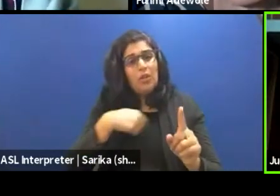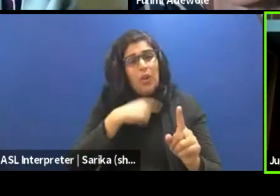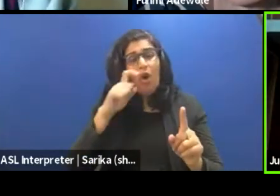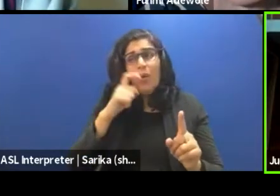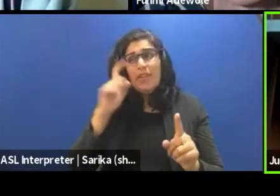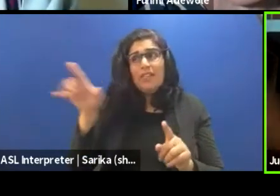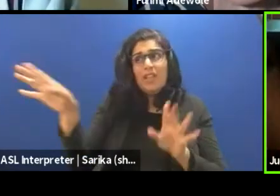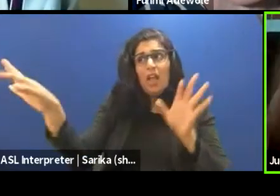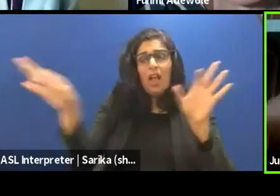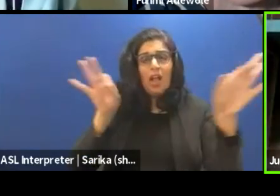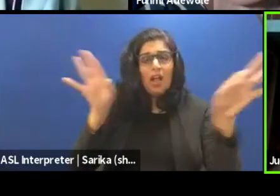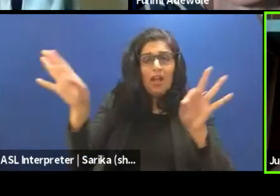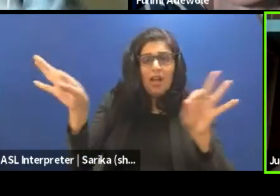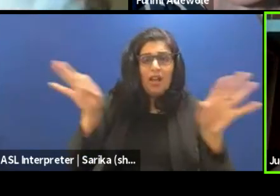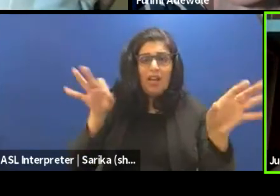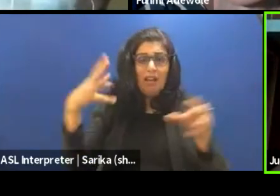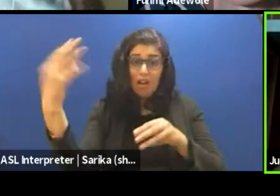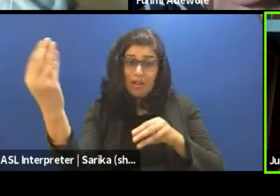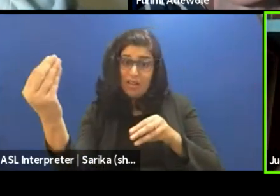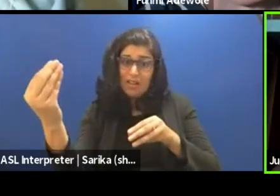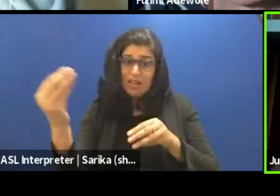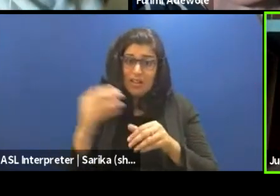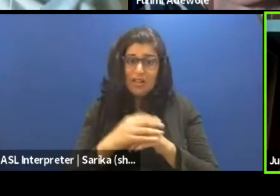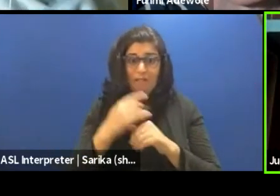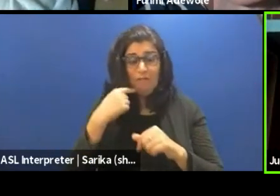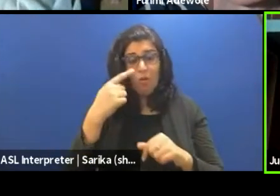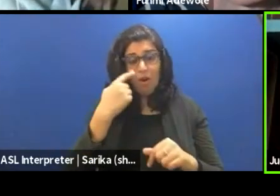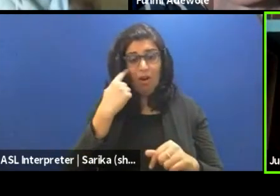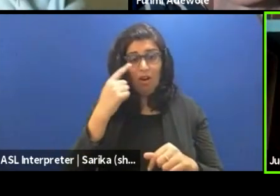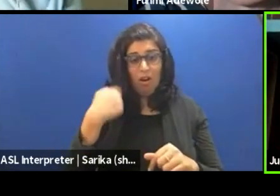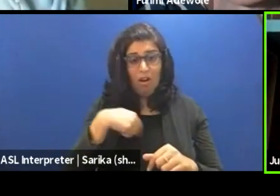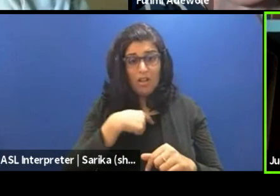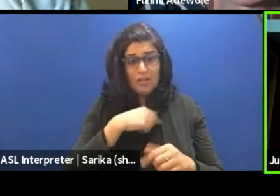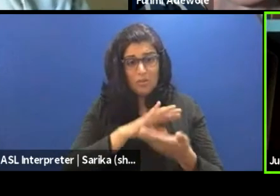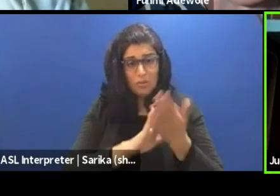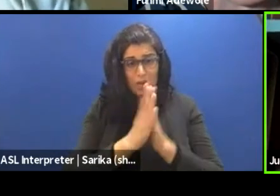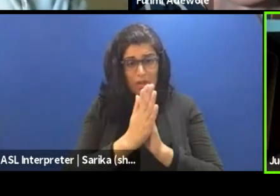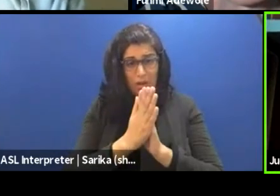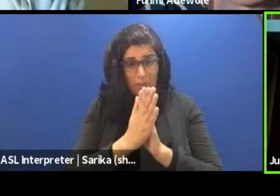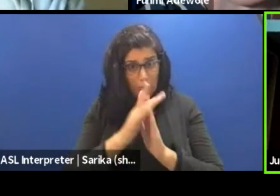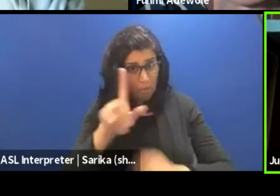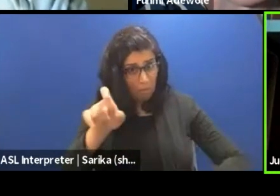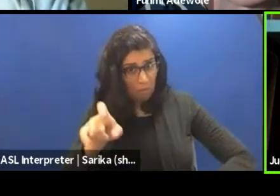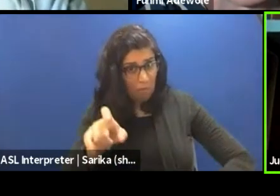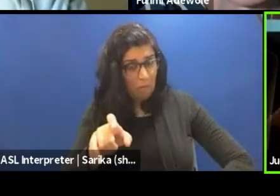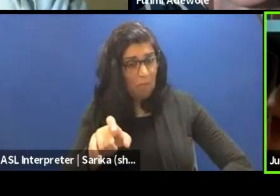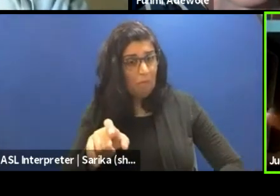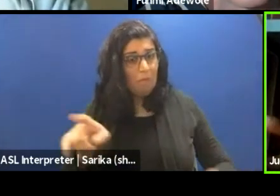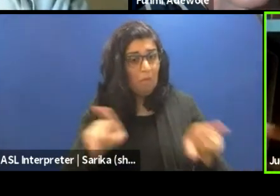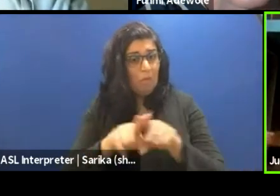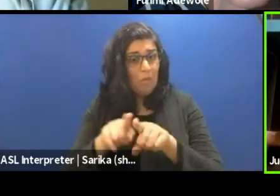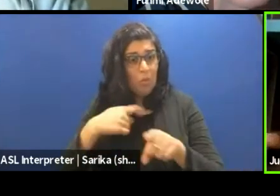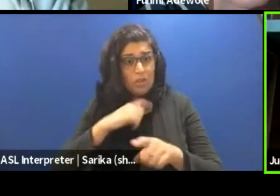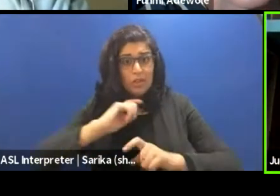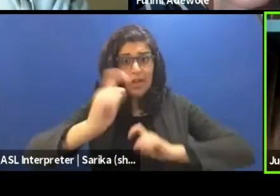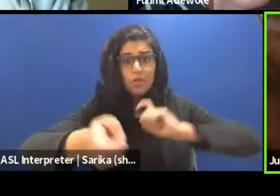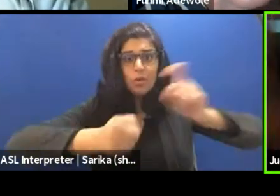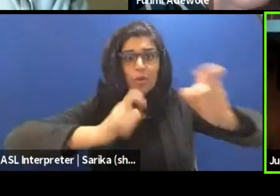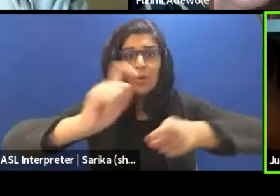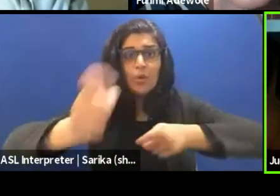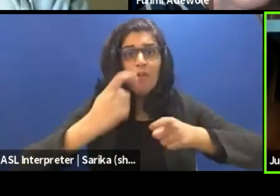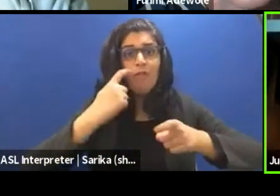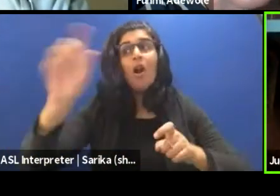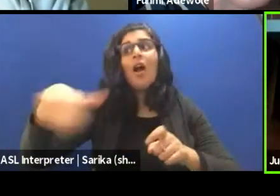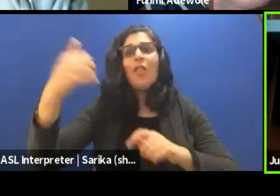we always have to take to be added upon for us to become? Shouldn't we also contribute so that